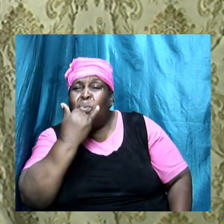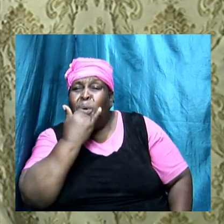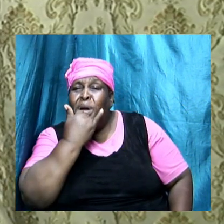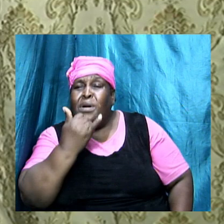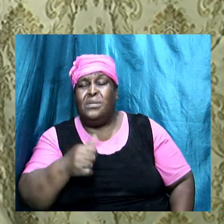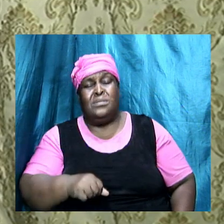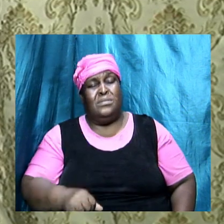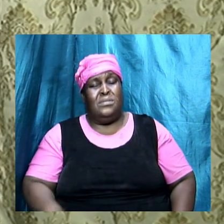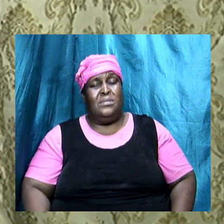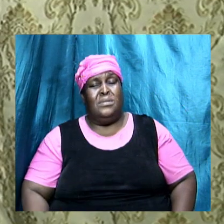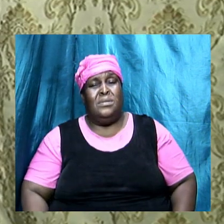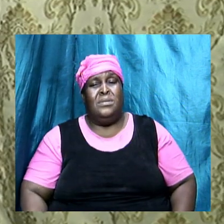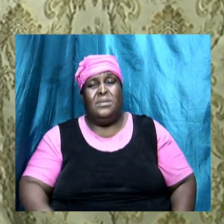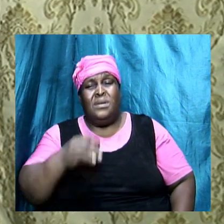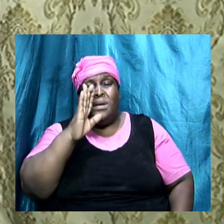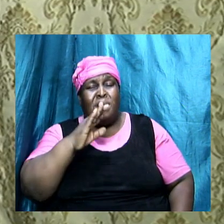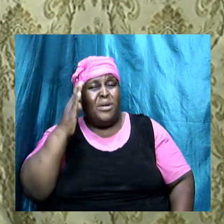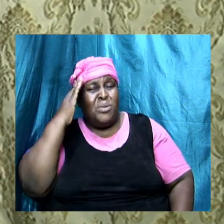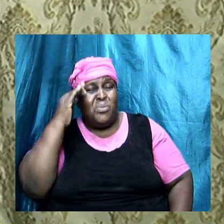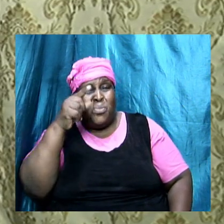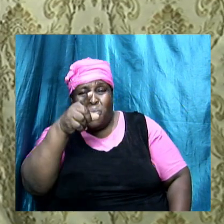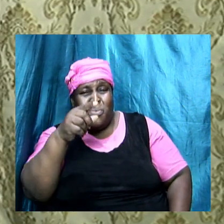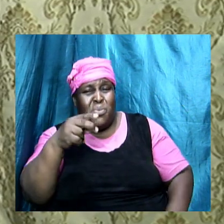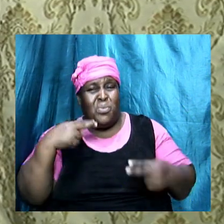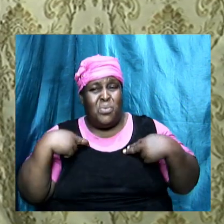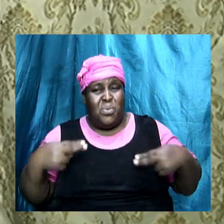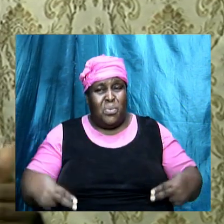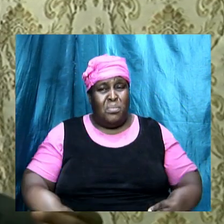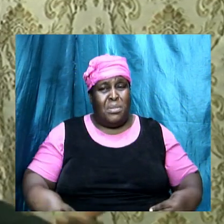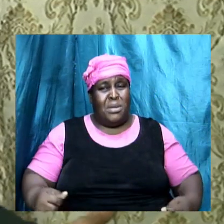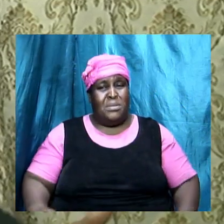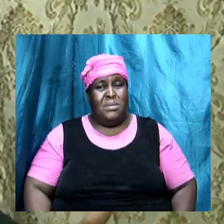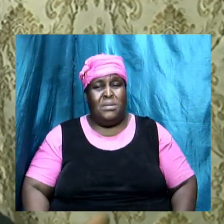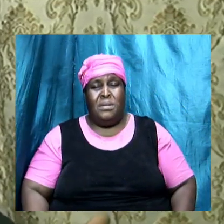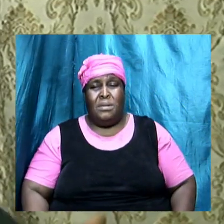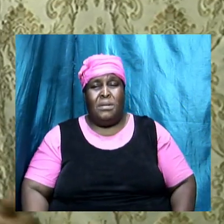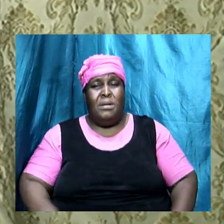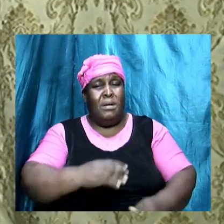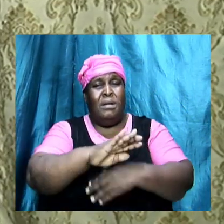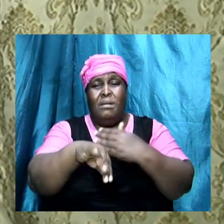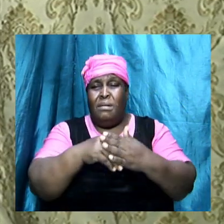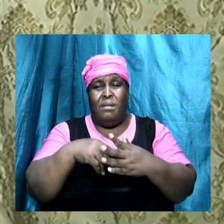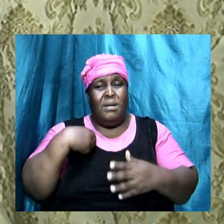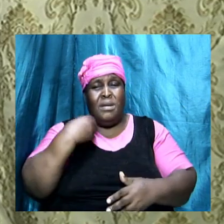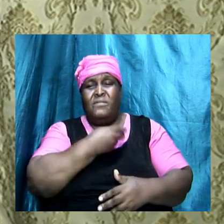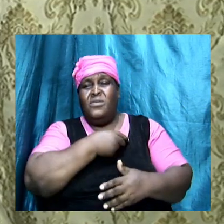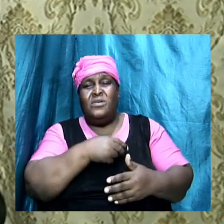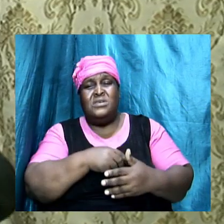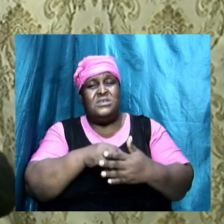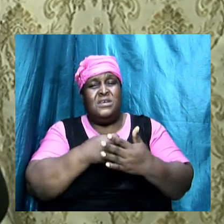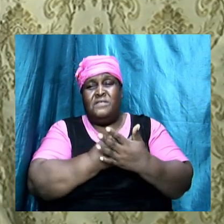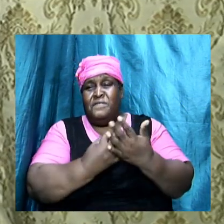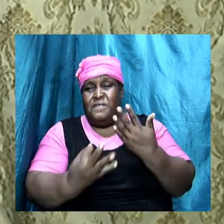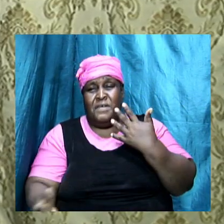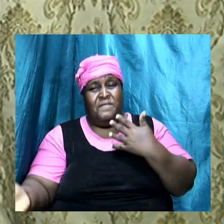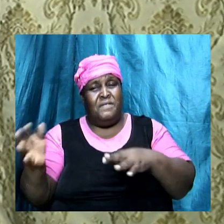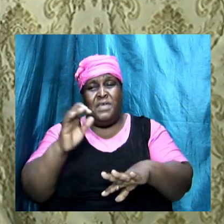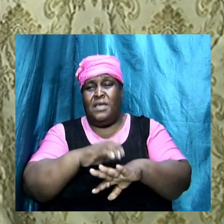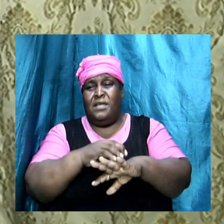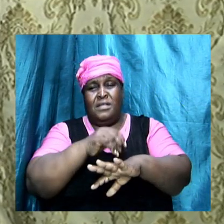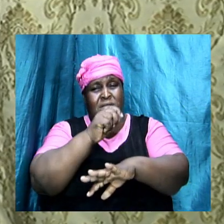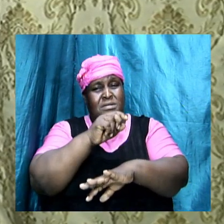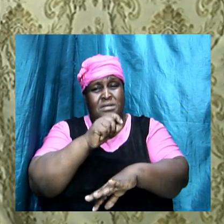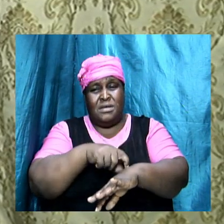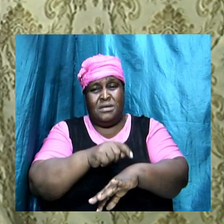God knows that you are human all we fault I know at times but we don't practice sin